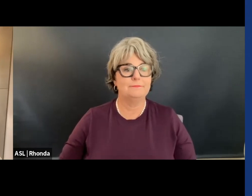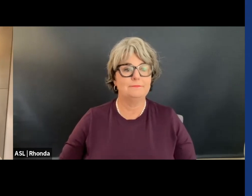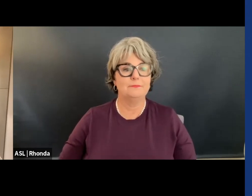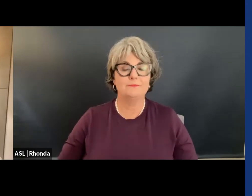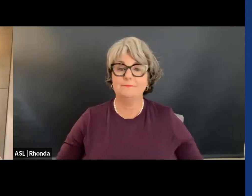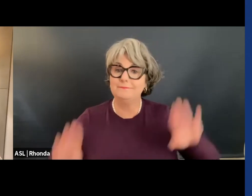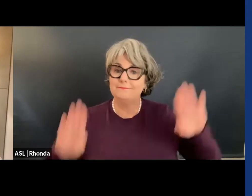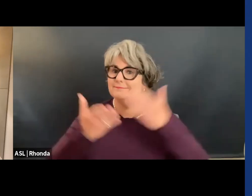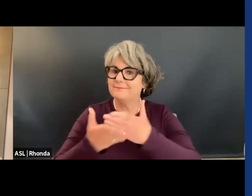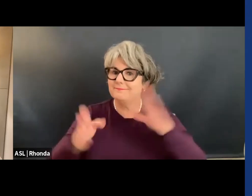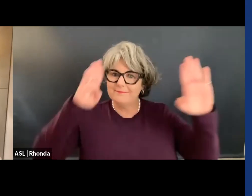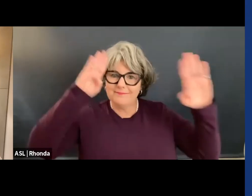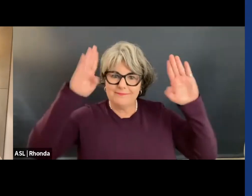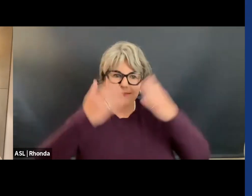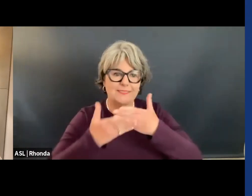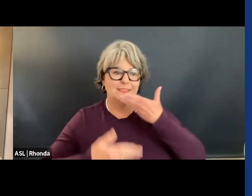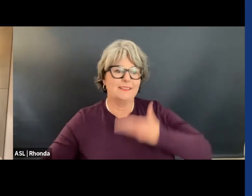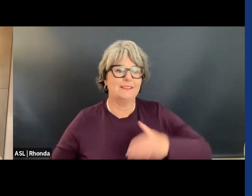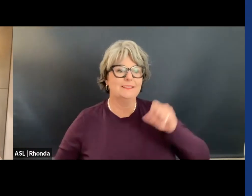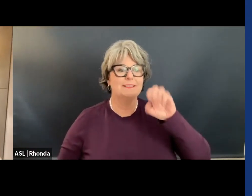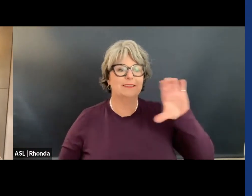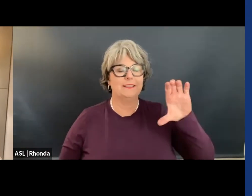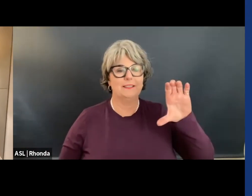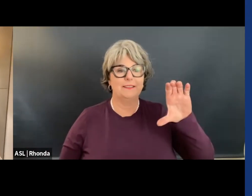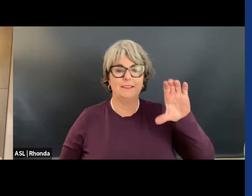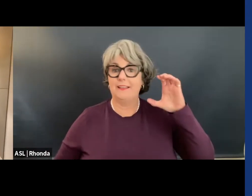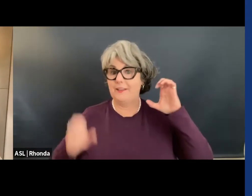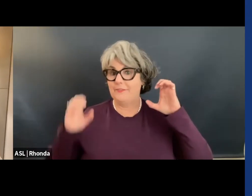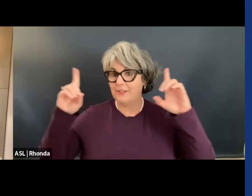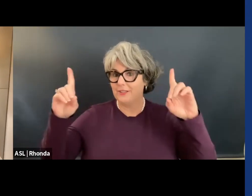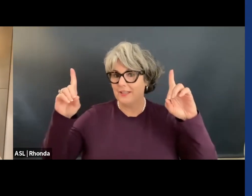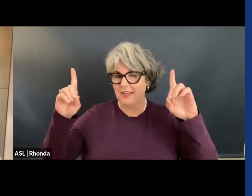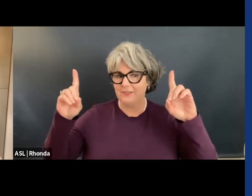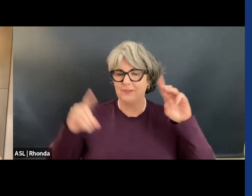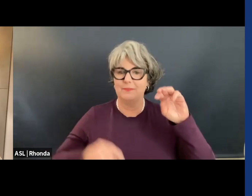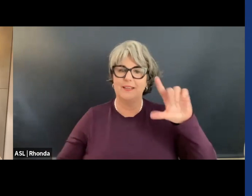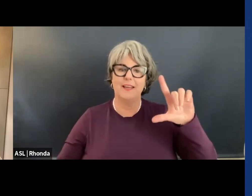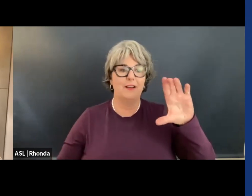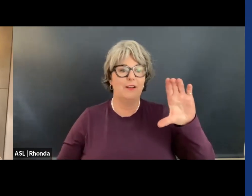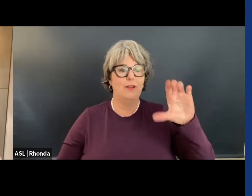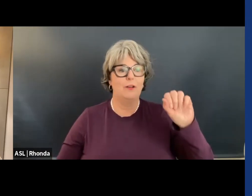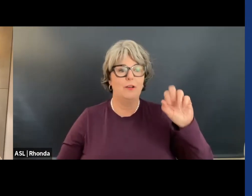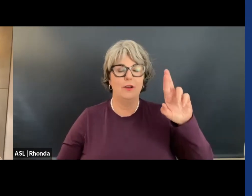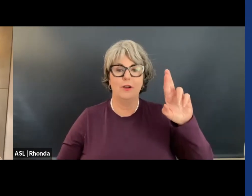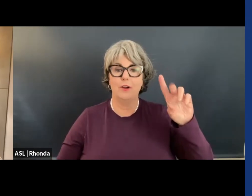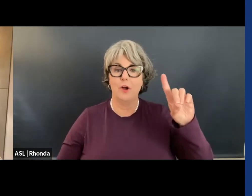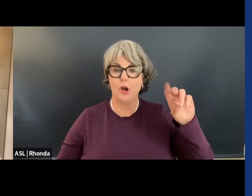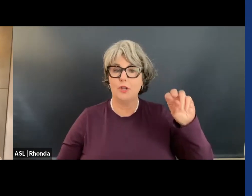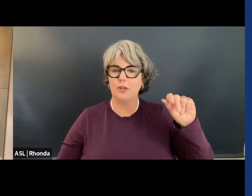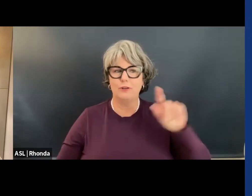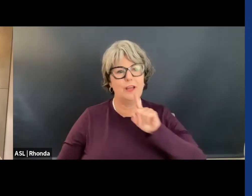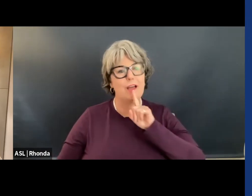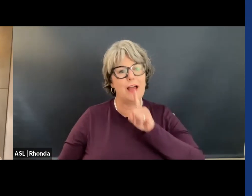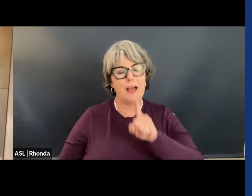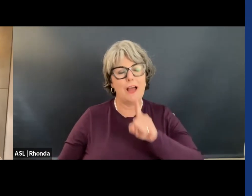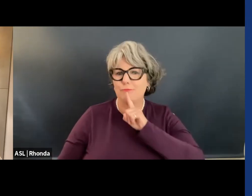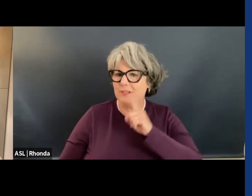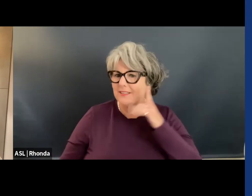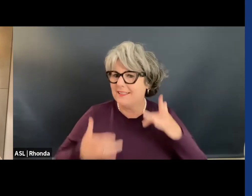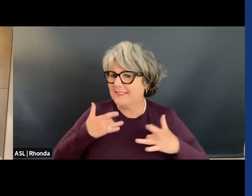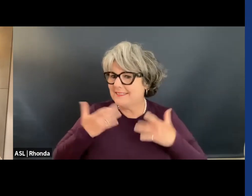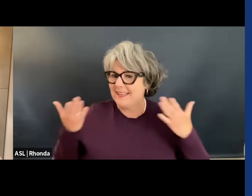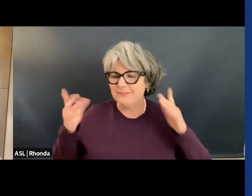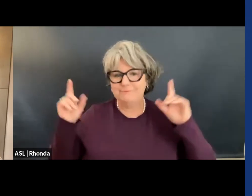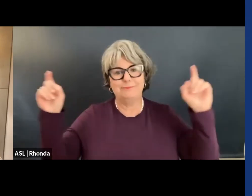Hello, everyone. I am Secretary of Education Miguel Cardona, and I am really, really excited